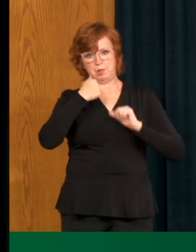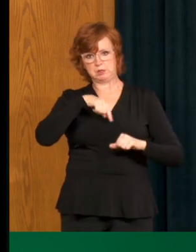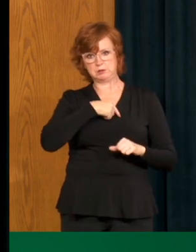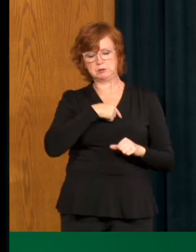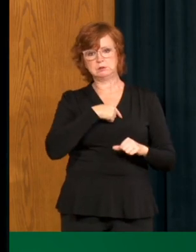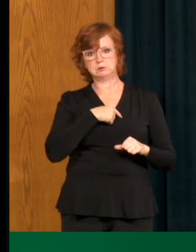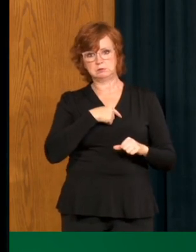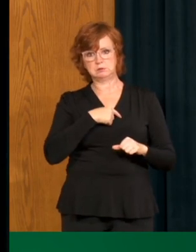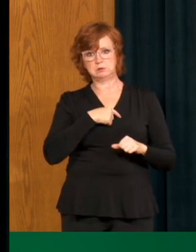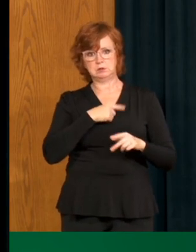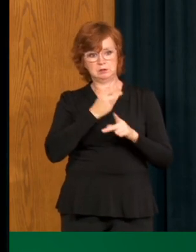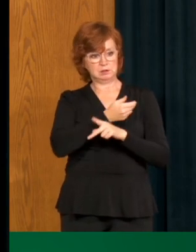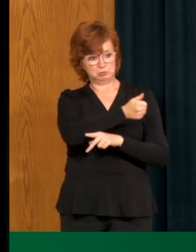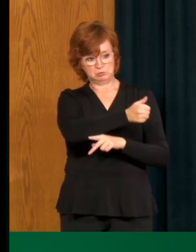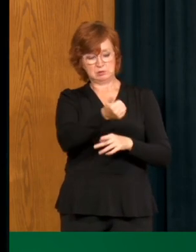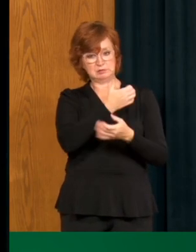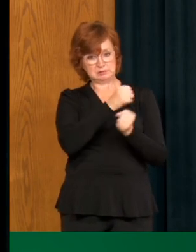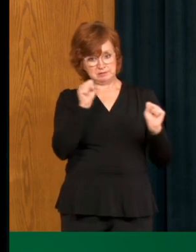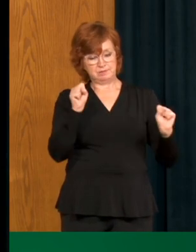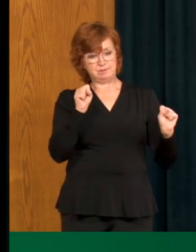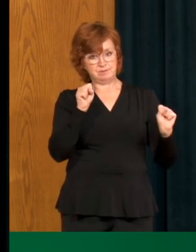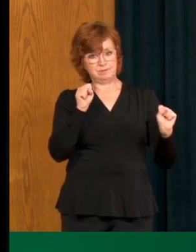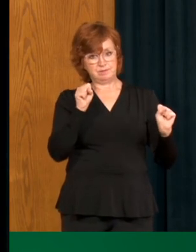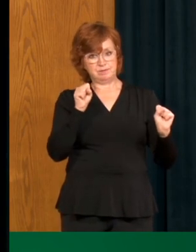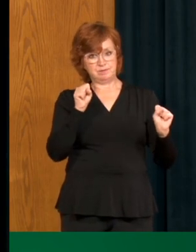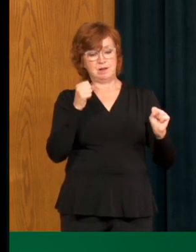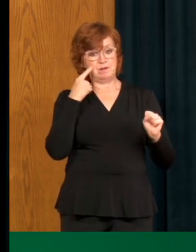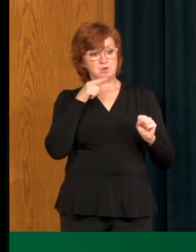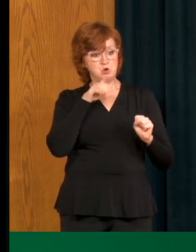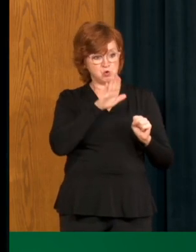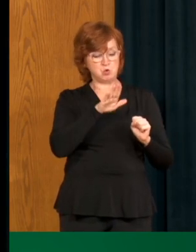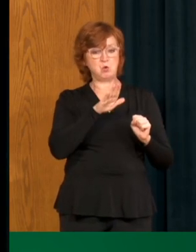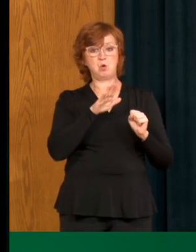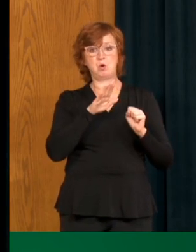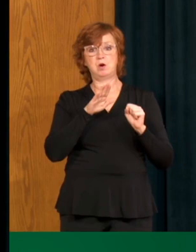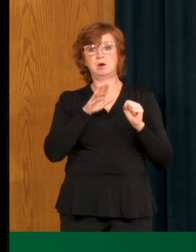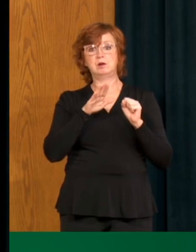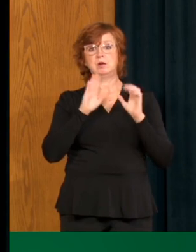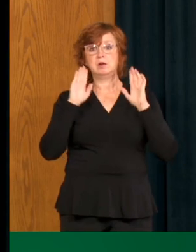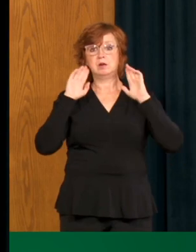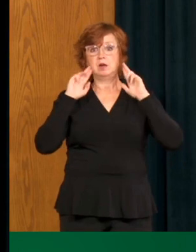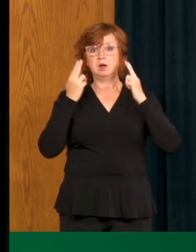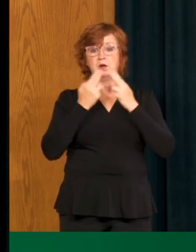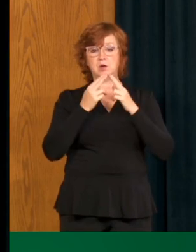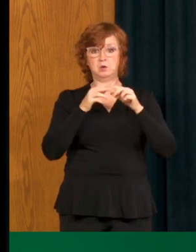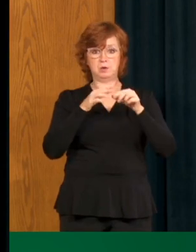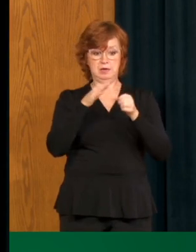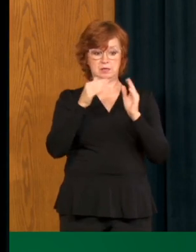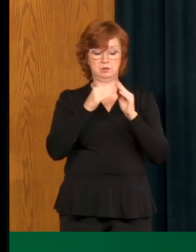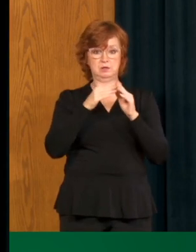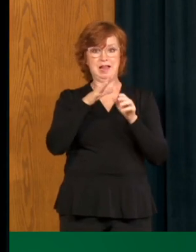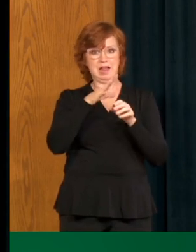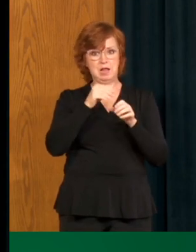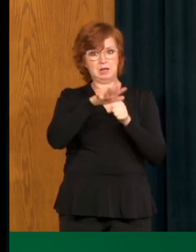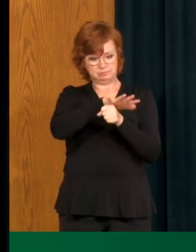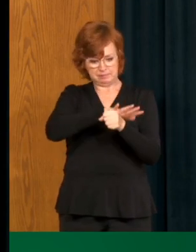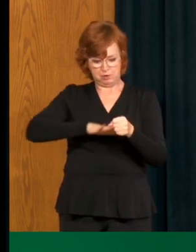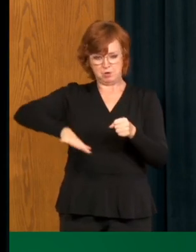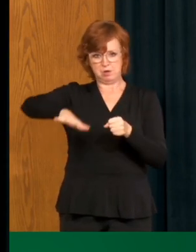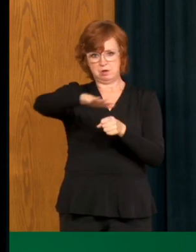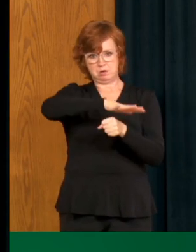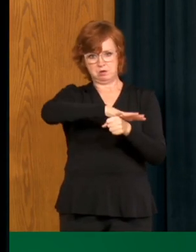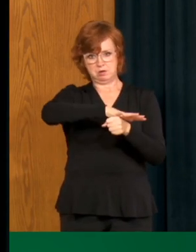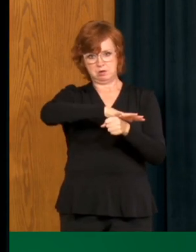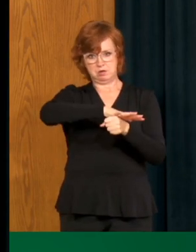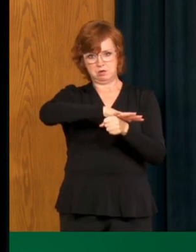uh, reside in our Hutter 8 communities, but also the health and safety of those that reside in and around, uh, those communities in, in neighboring communities. And so we are,